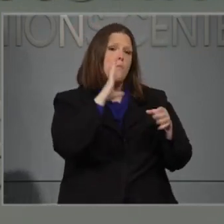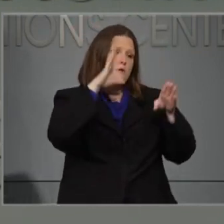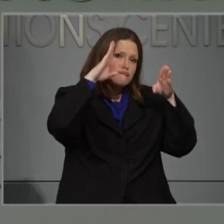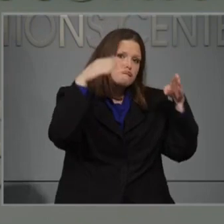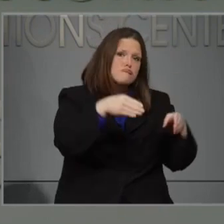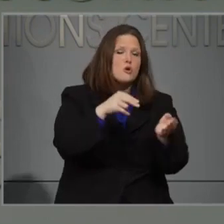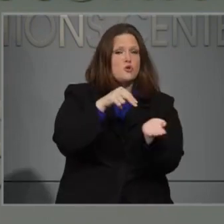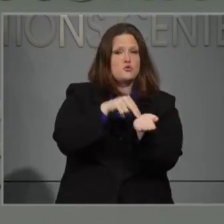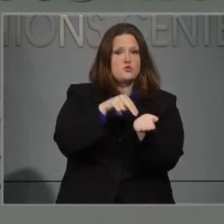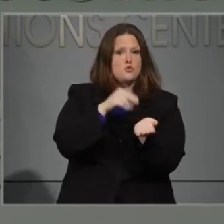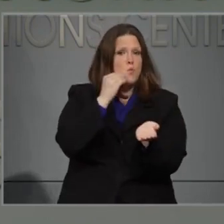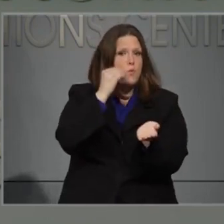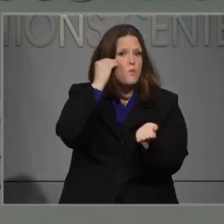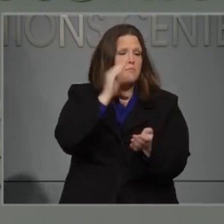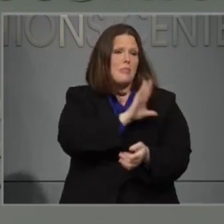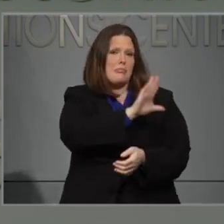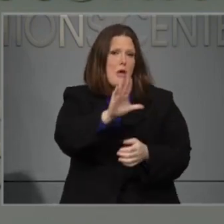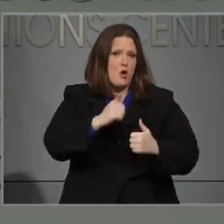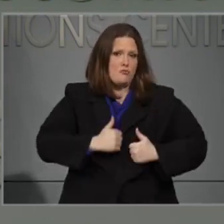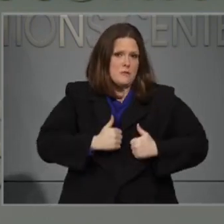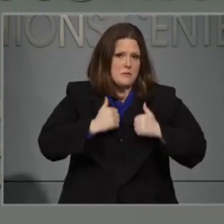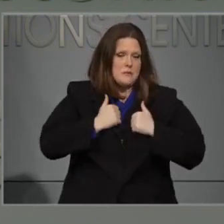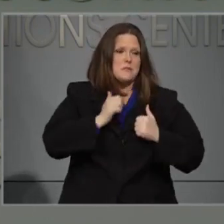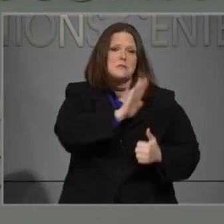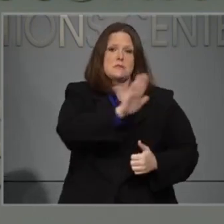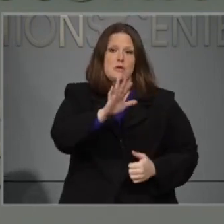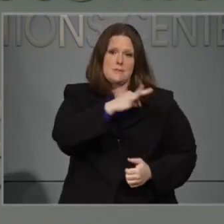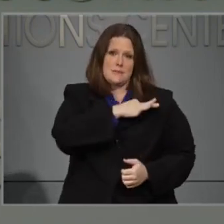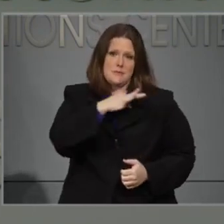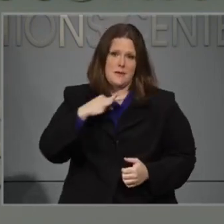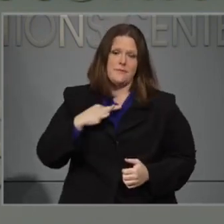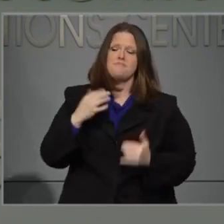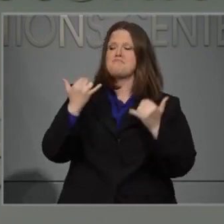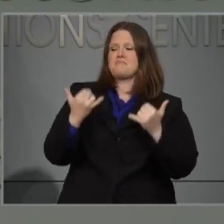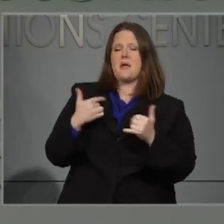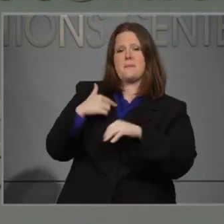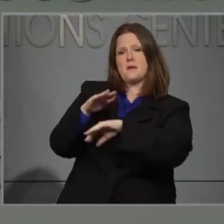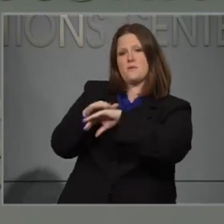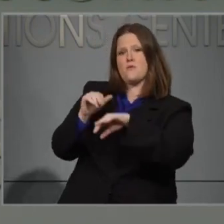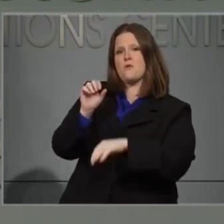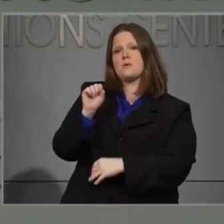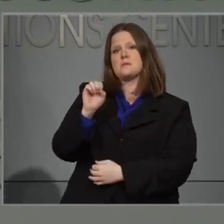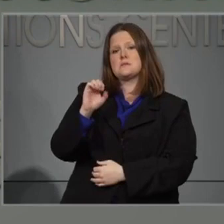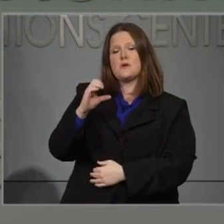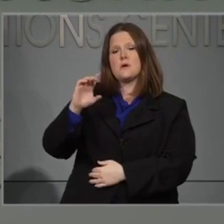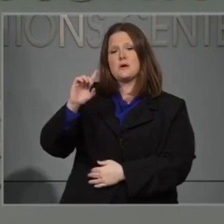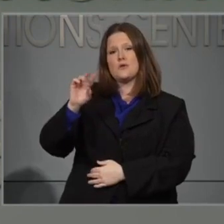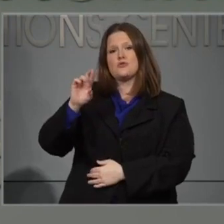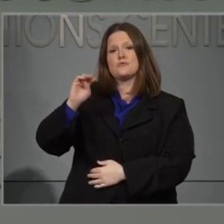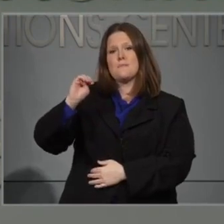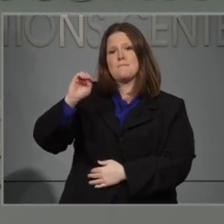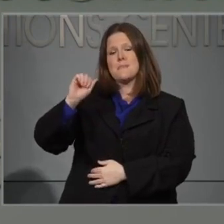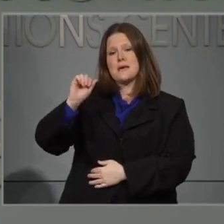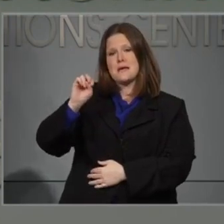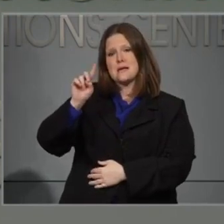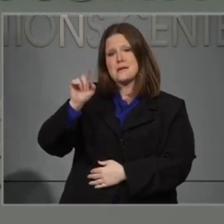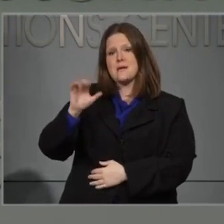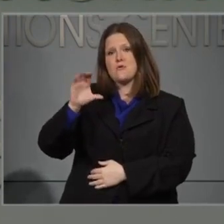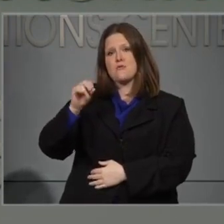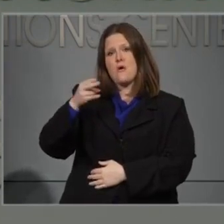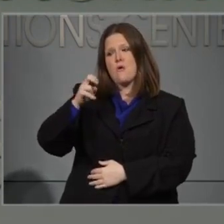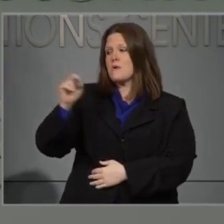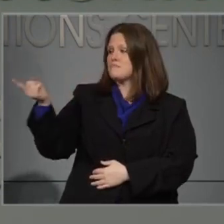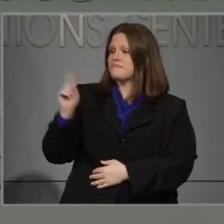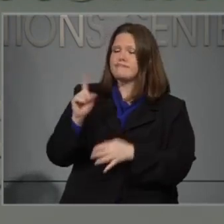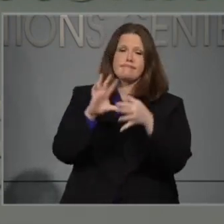ongoing. I'm now going to ask our Secretary of Health and Human Services, Dr. Mandy Cohen, to share an update for us. Dr.